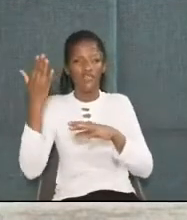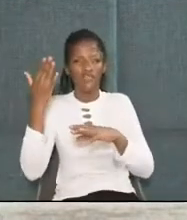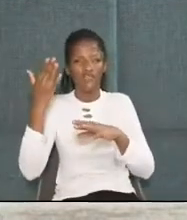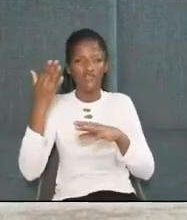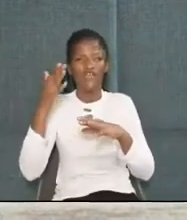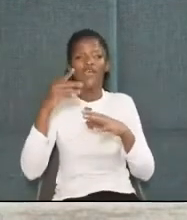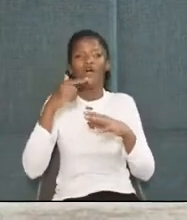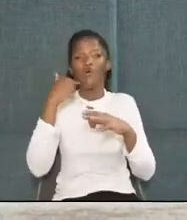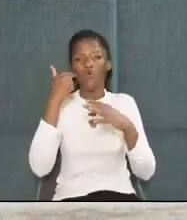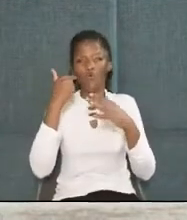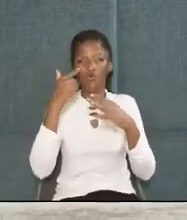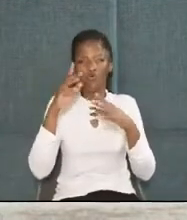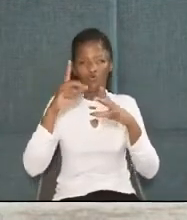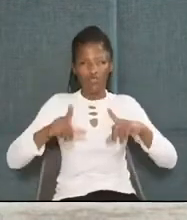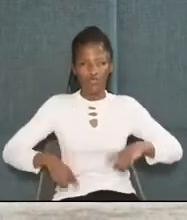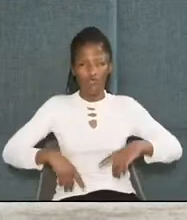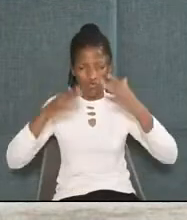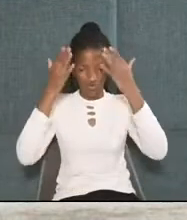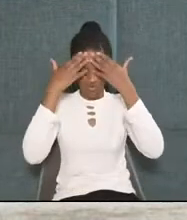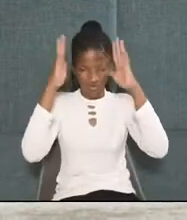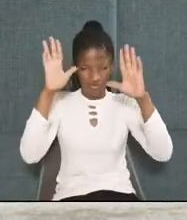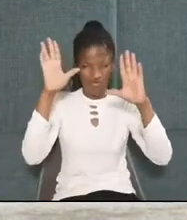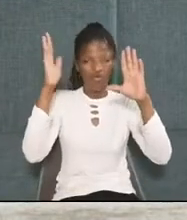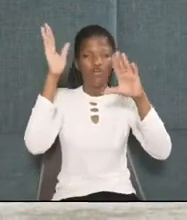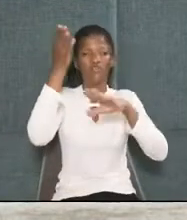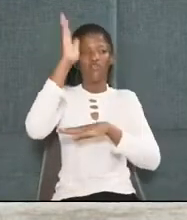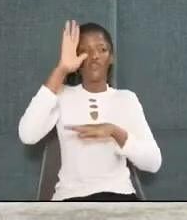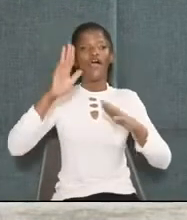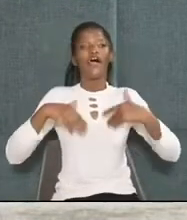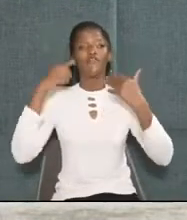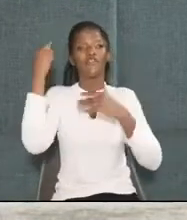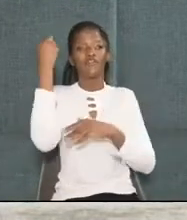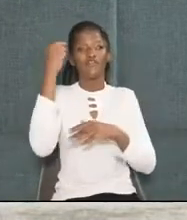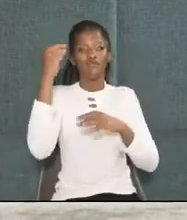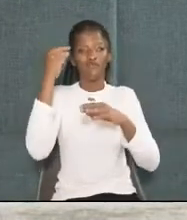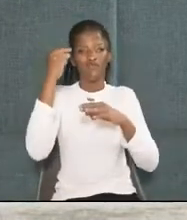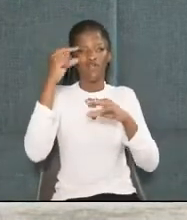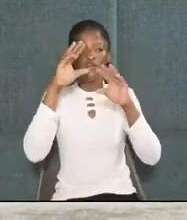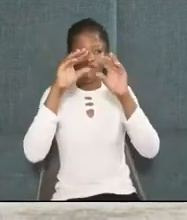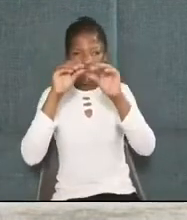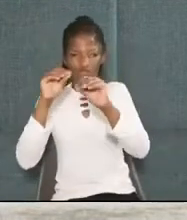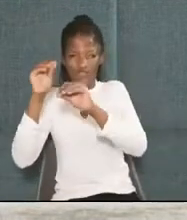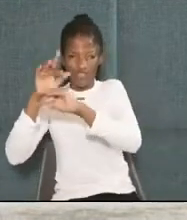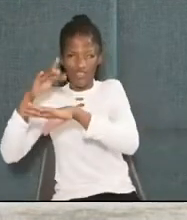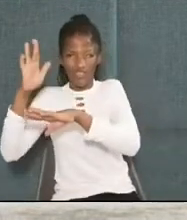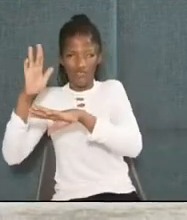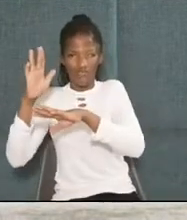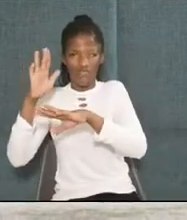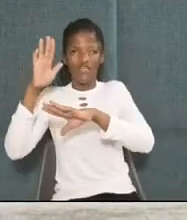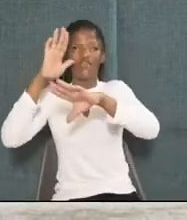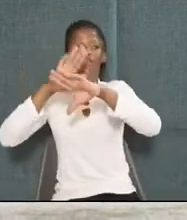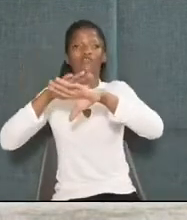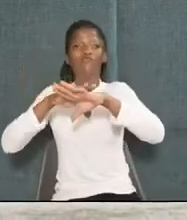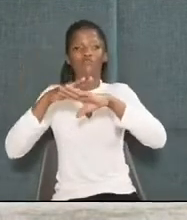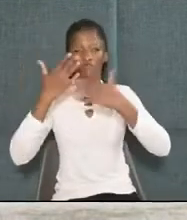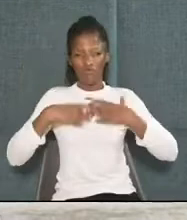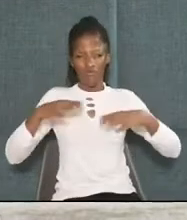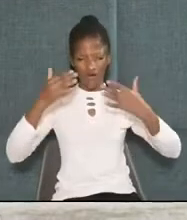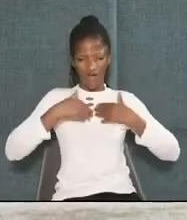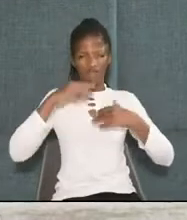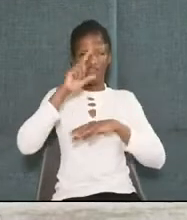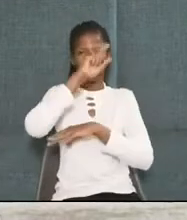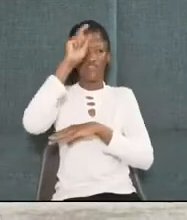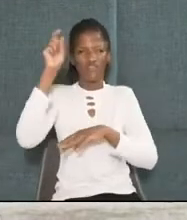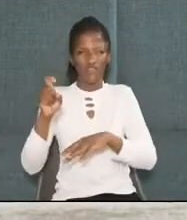Gentiles. And that, boys and girls, is how the gospel first went to the Gentiles. But good people, I have a question. The